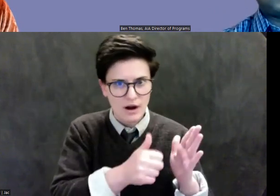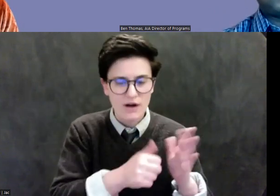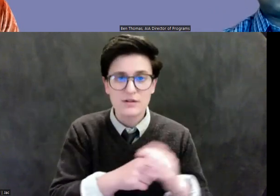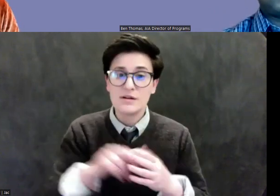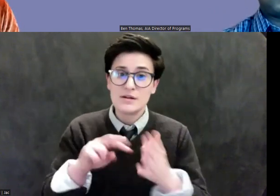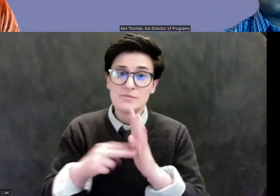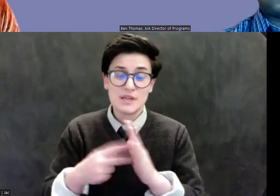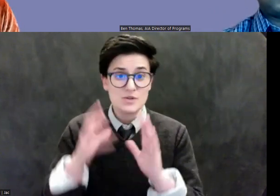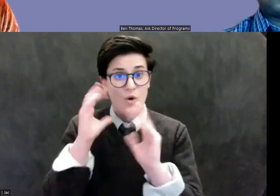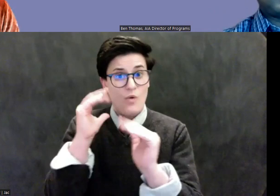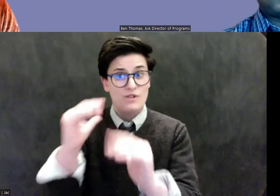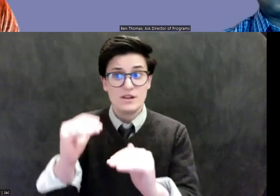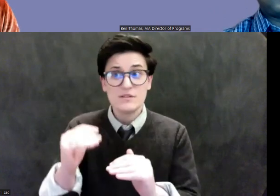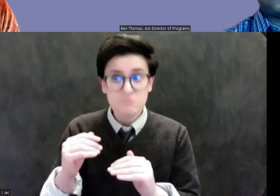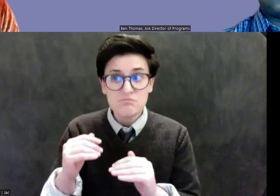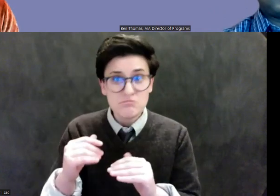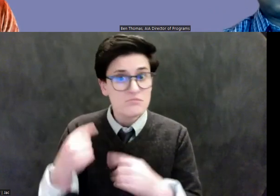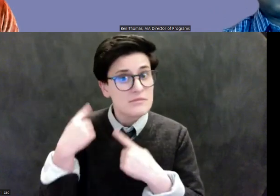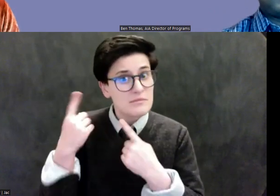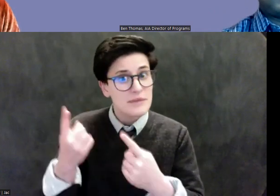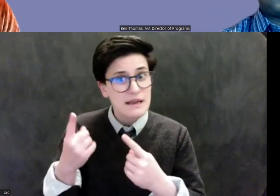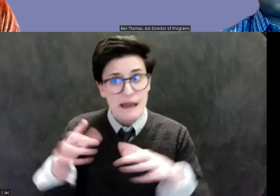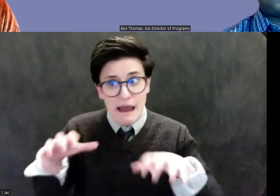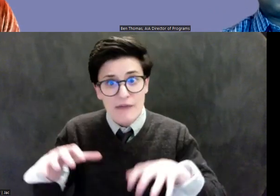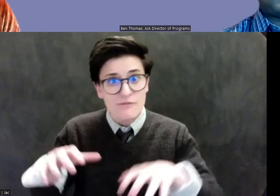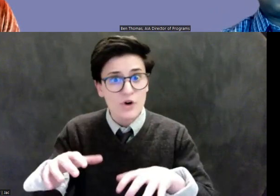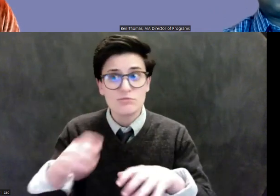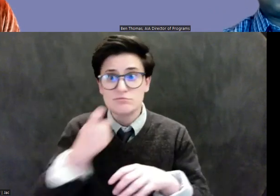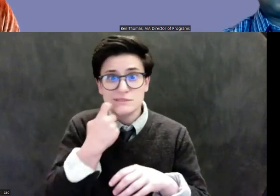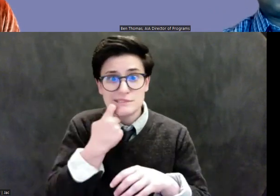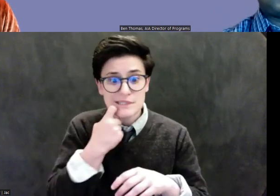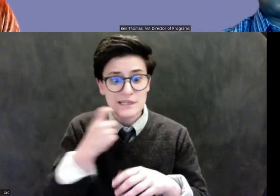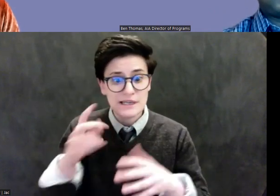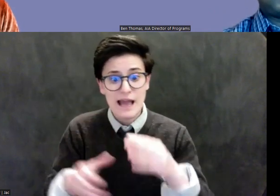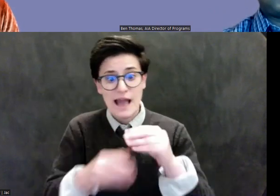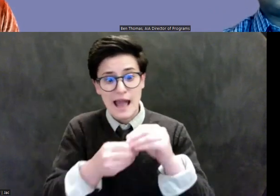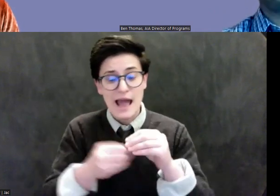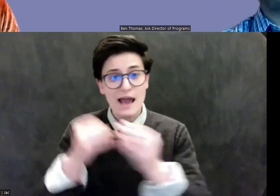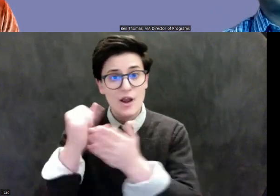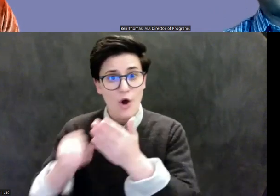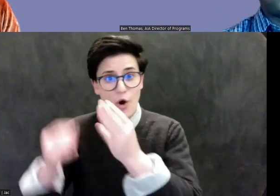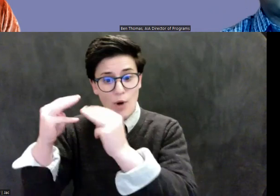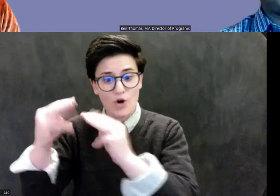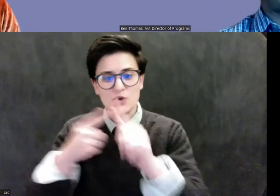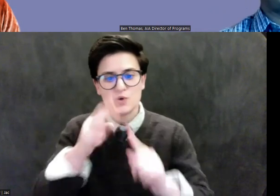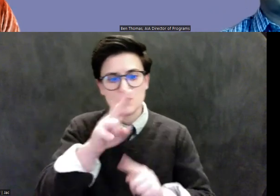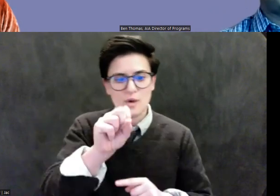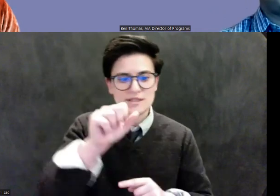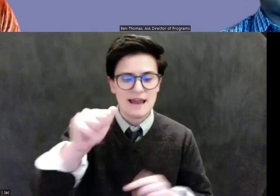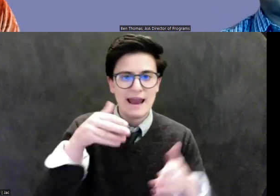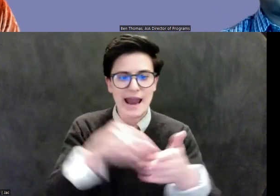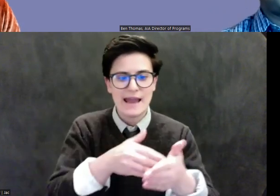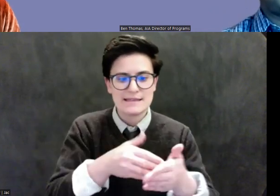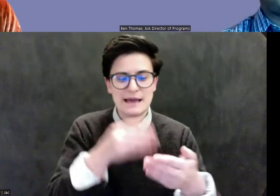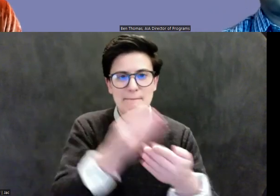recent years to add the art market to the United States anti-money laundering protections. Actually, the art market is